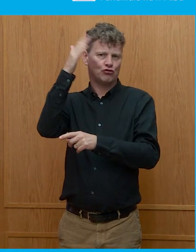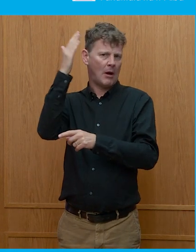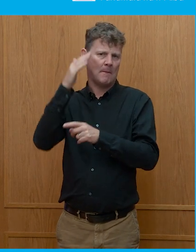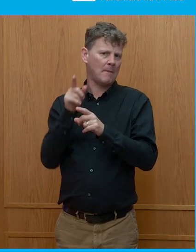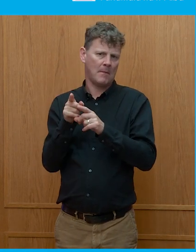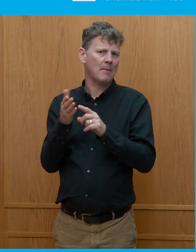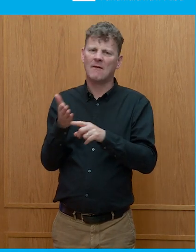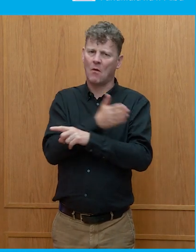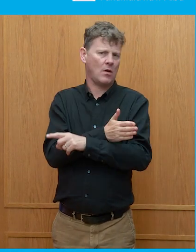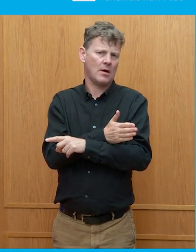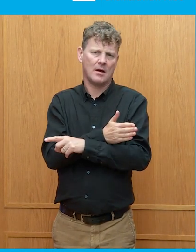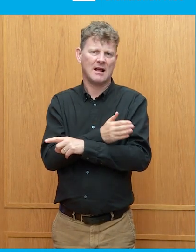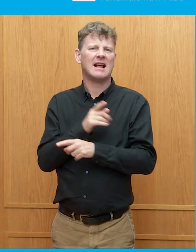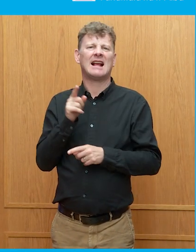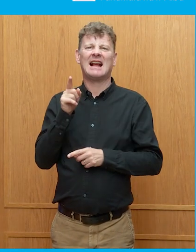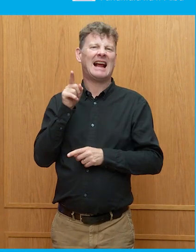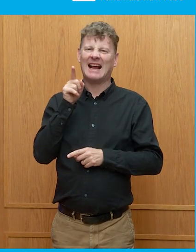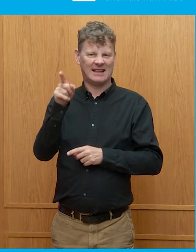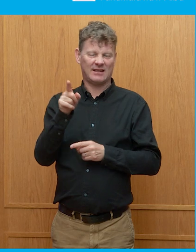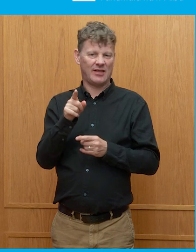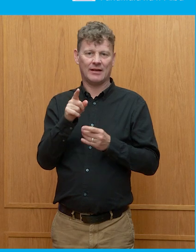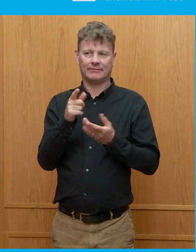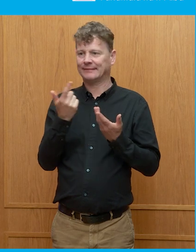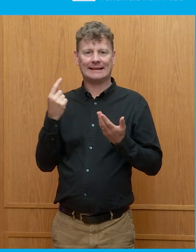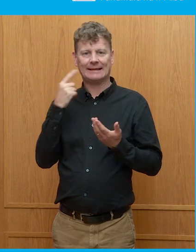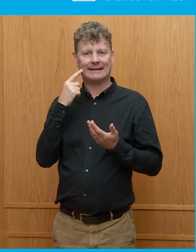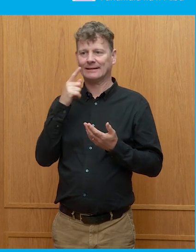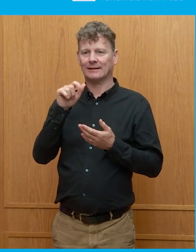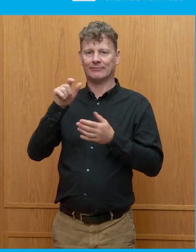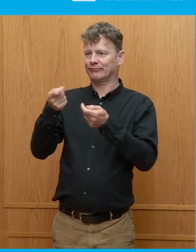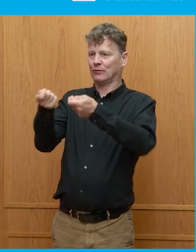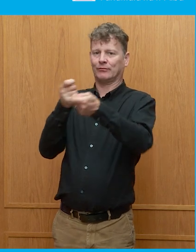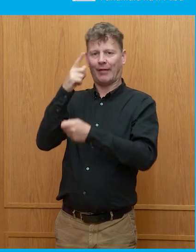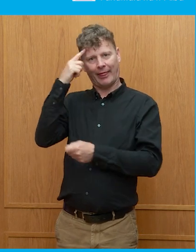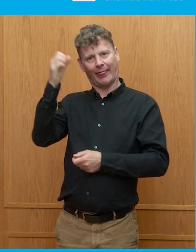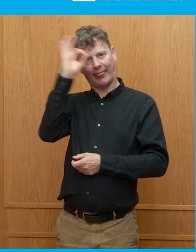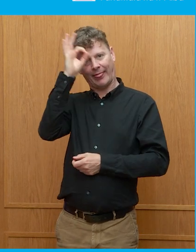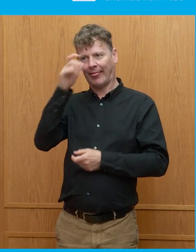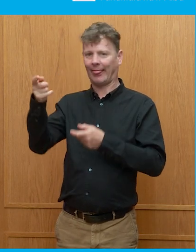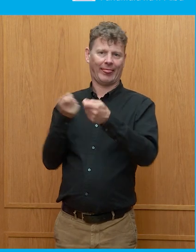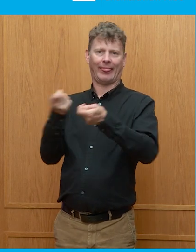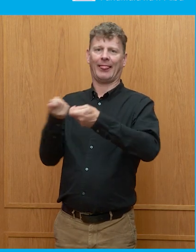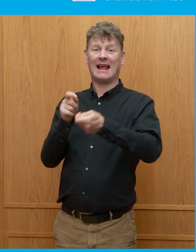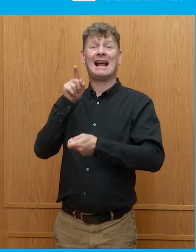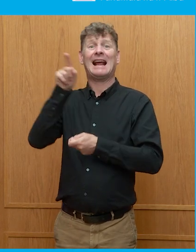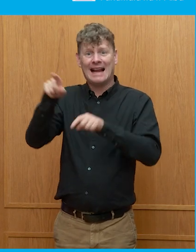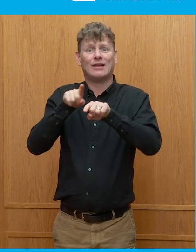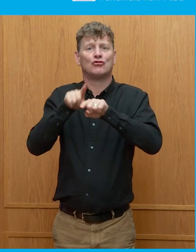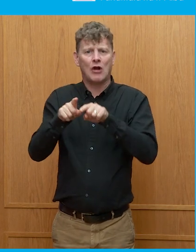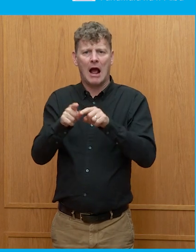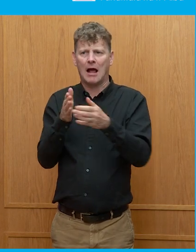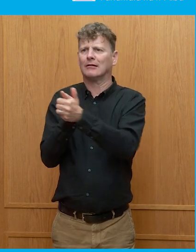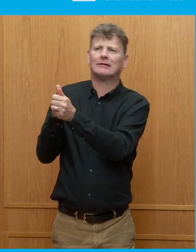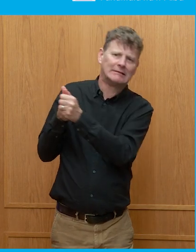the convenient idiot at the time. And he has tried to shape the party in his name. But